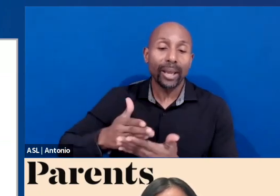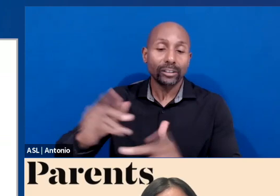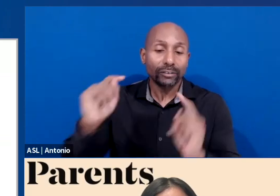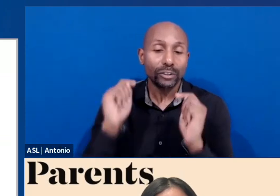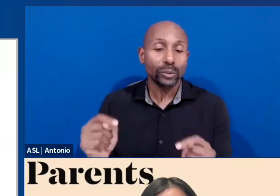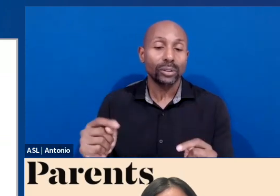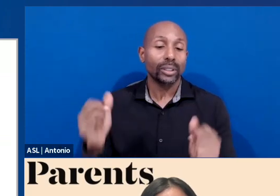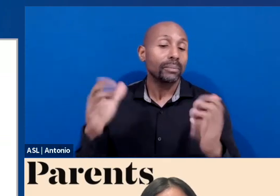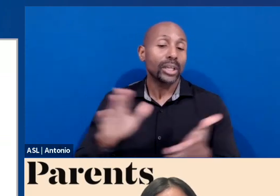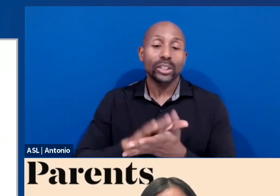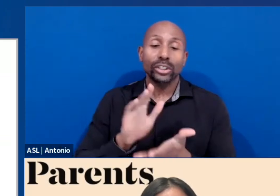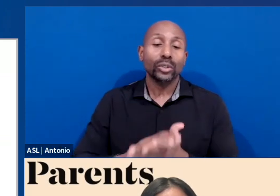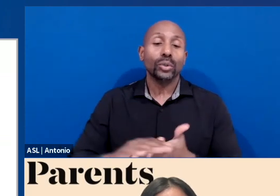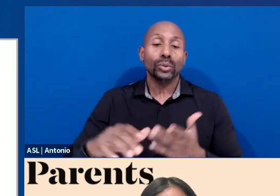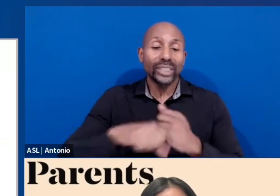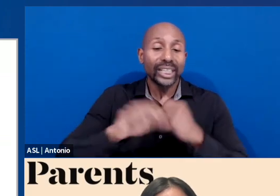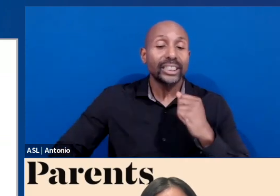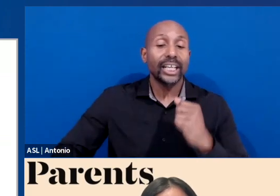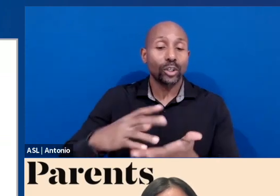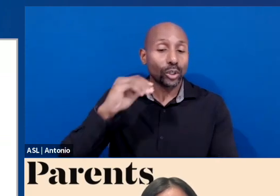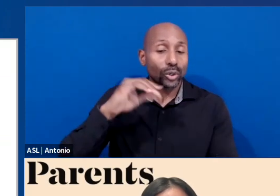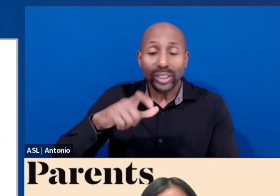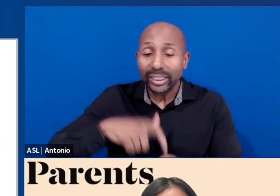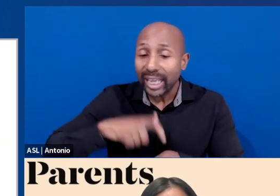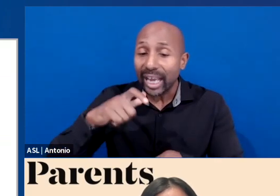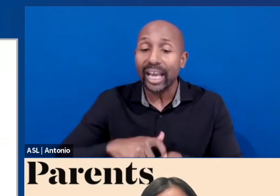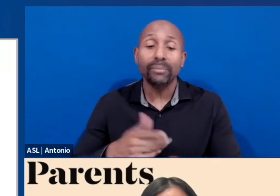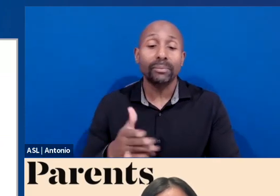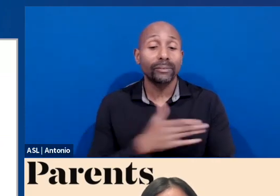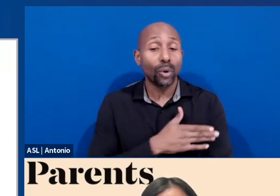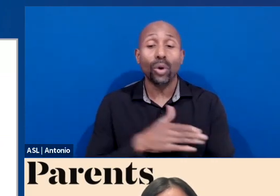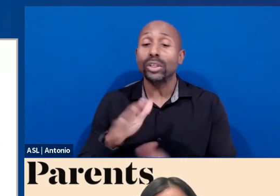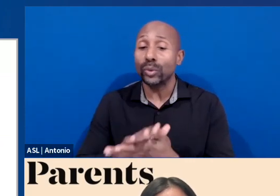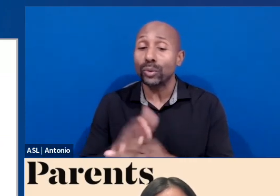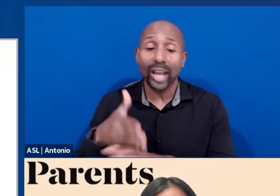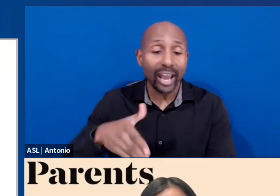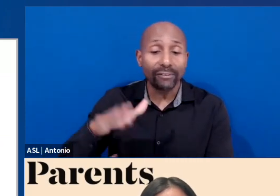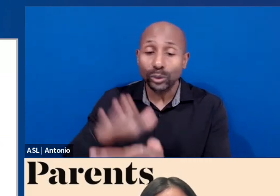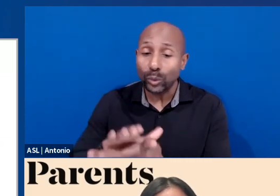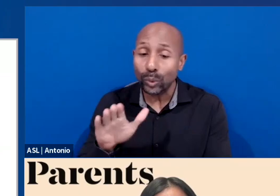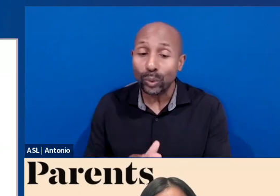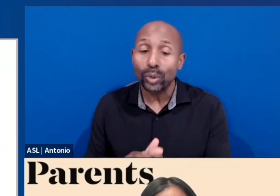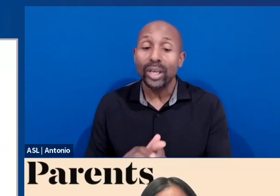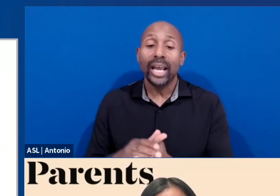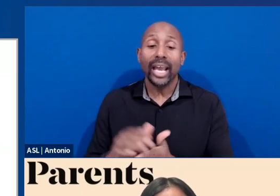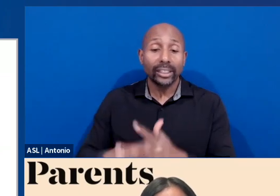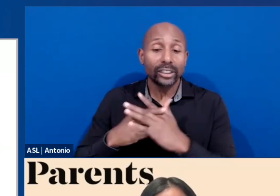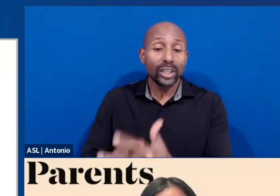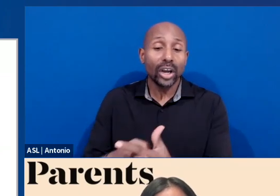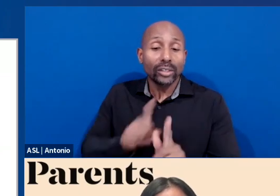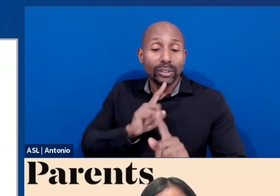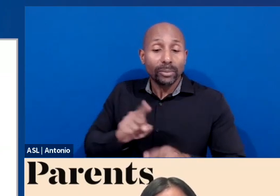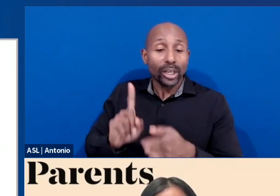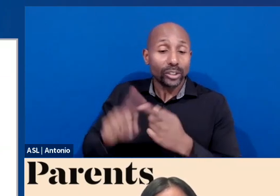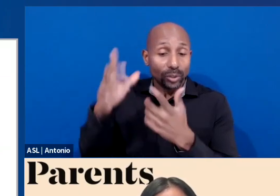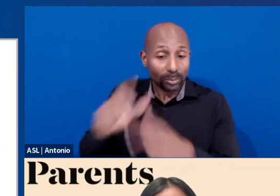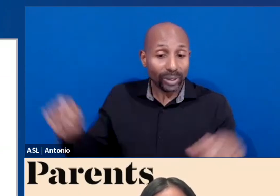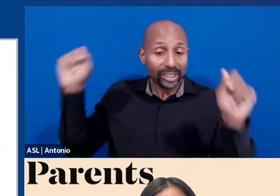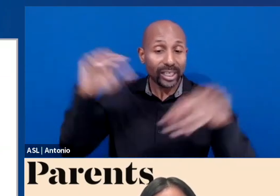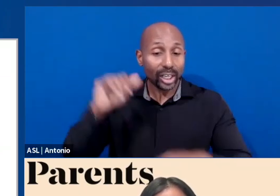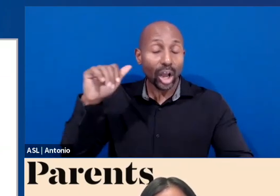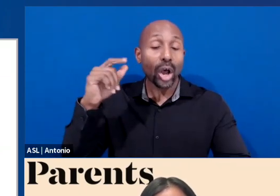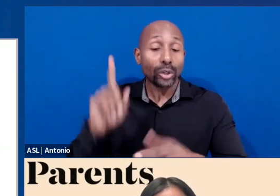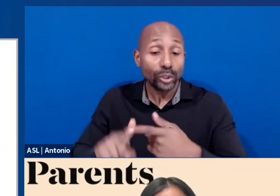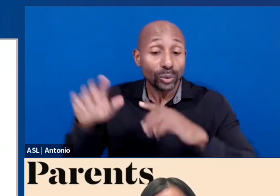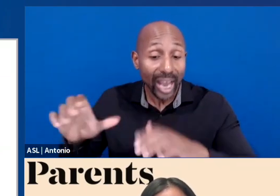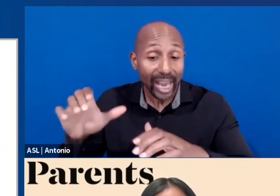the school, community organizations, faith-based organizations, and other adults to be involved and be connected or link, I like